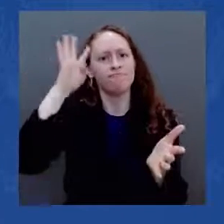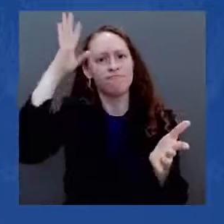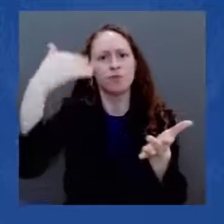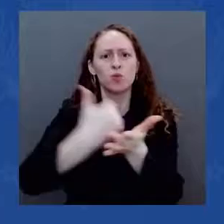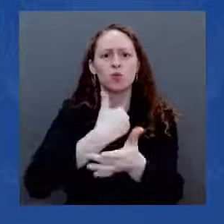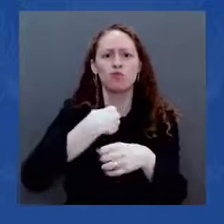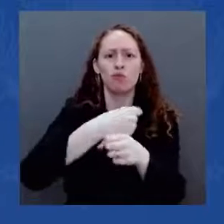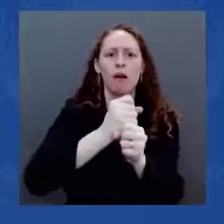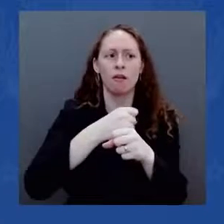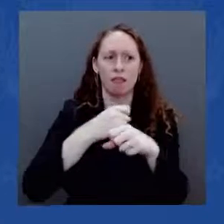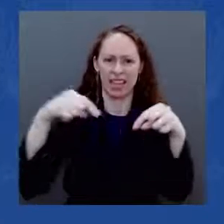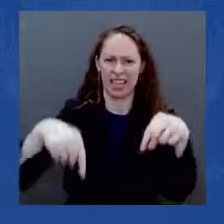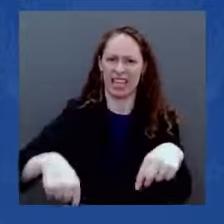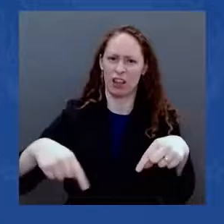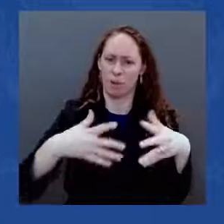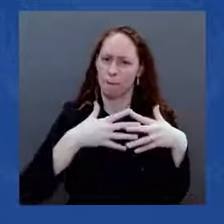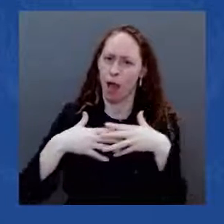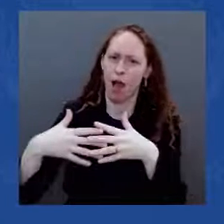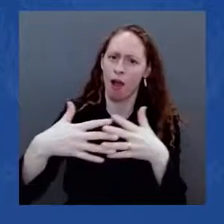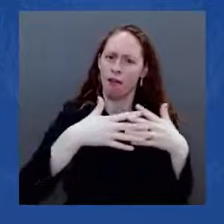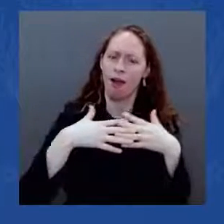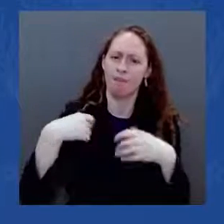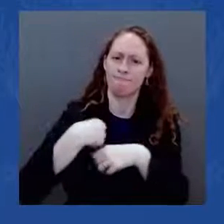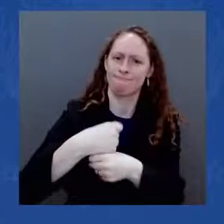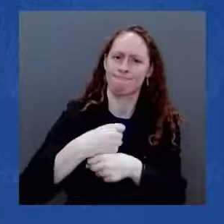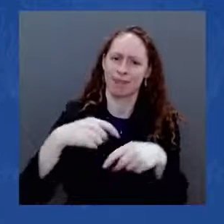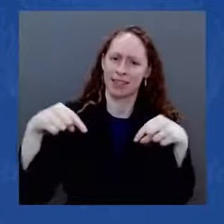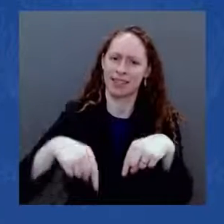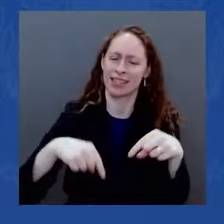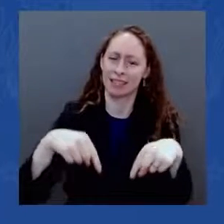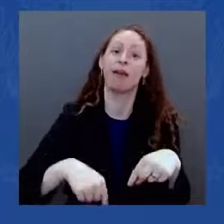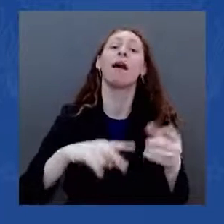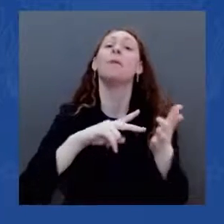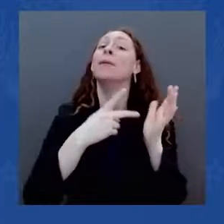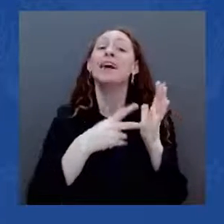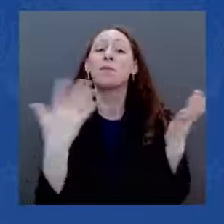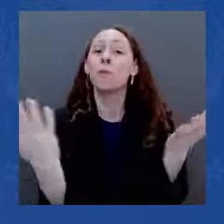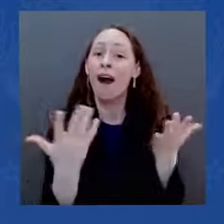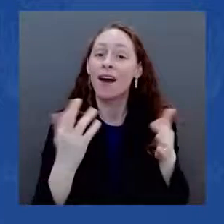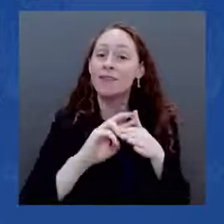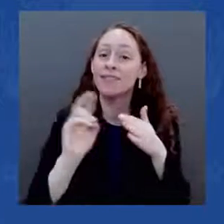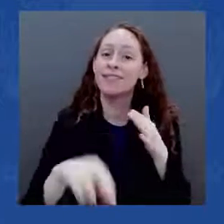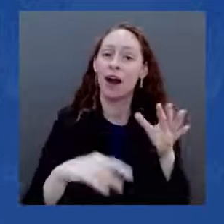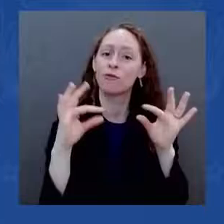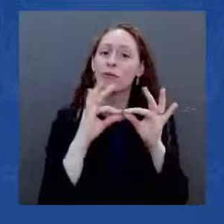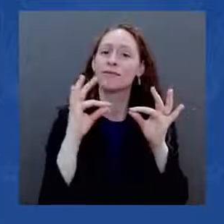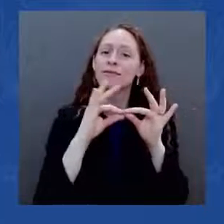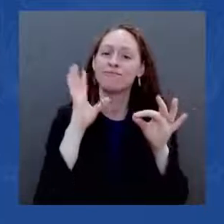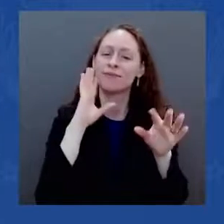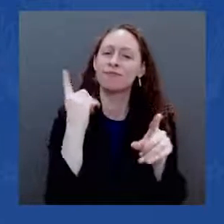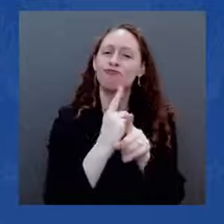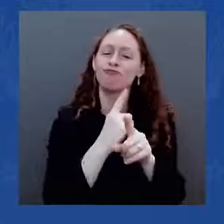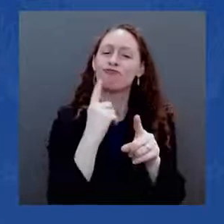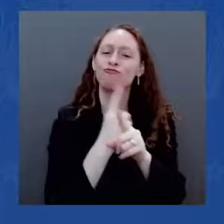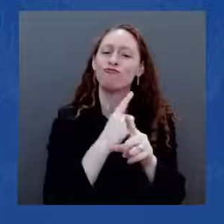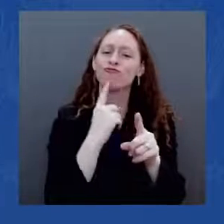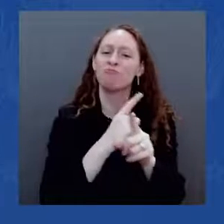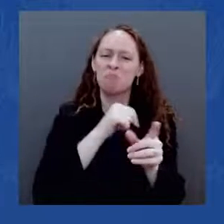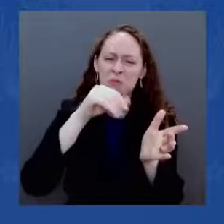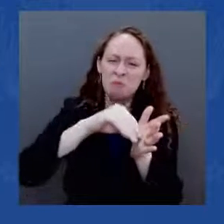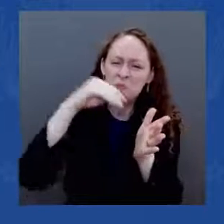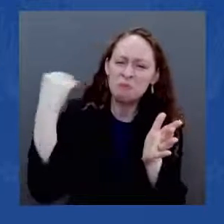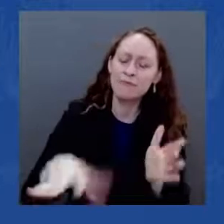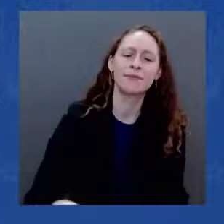Better looks like using this investment in our infrastructure and our people to build more resilience and combat climate change, which threatens us all.